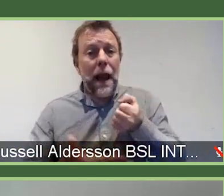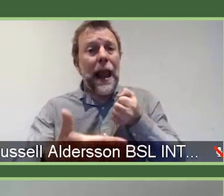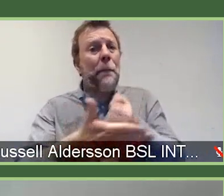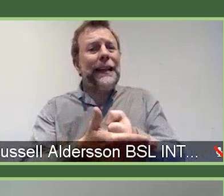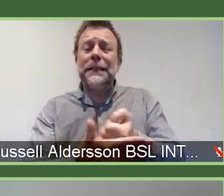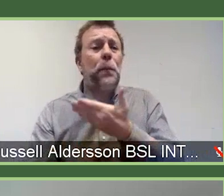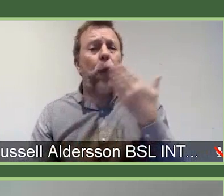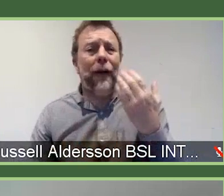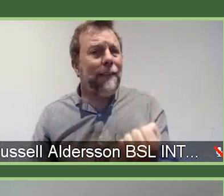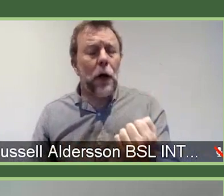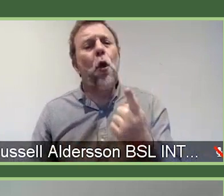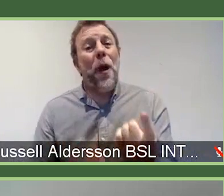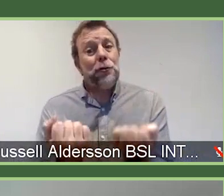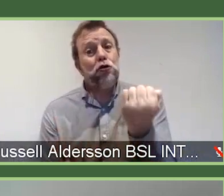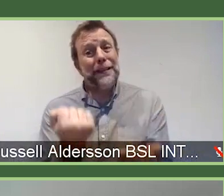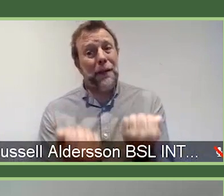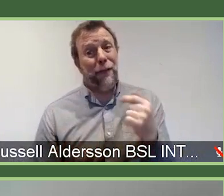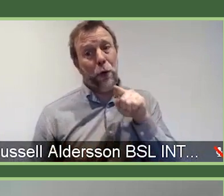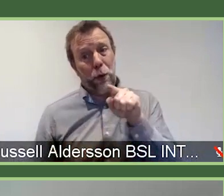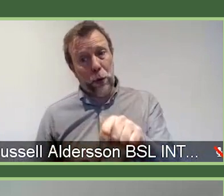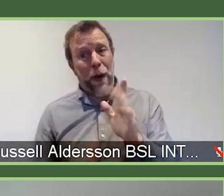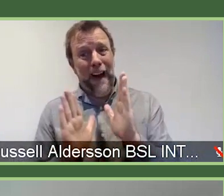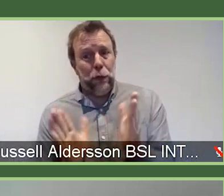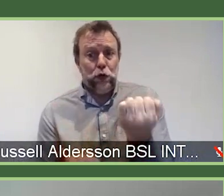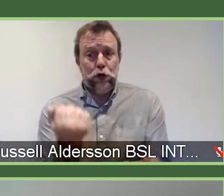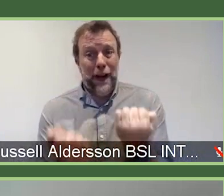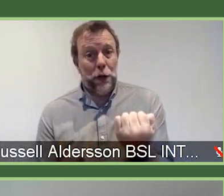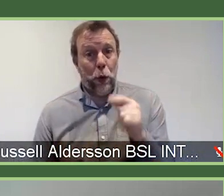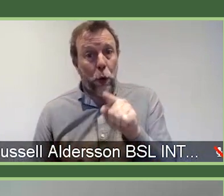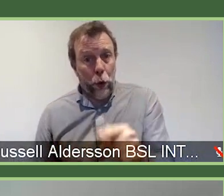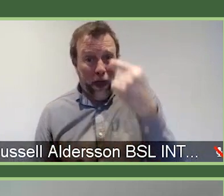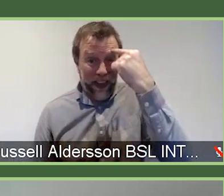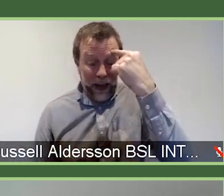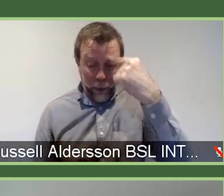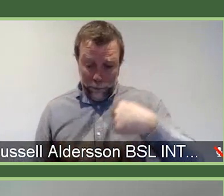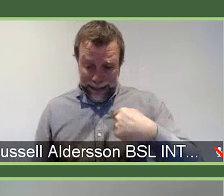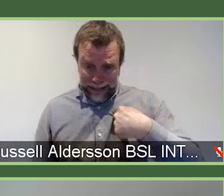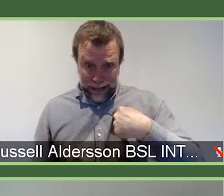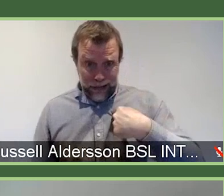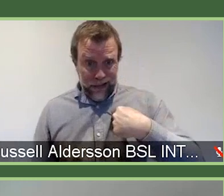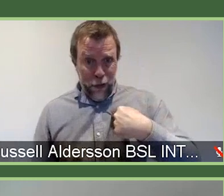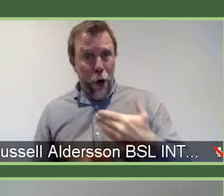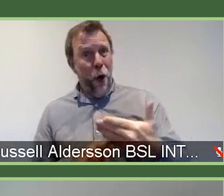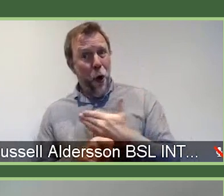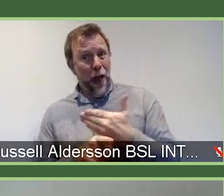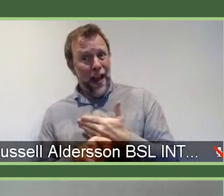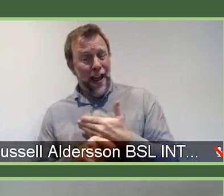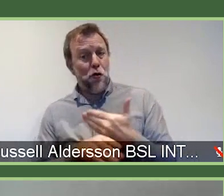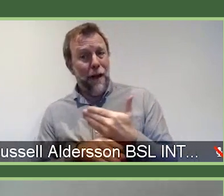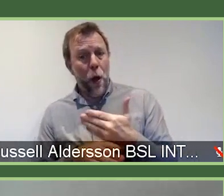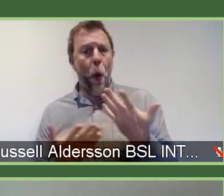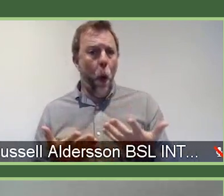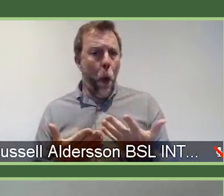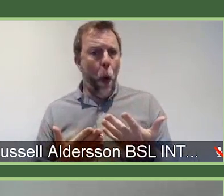it's going to be a judgement call for you about where you think you are in your career, actually. If you're